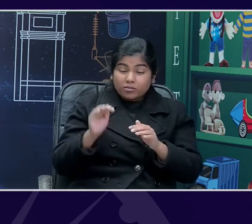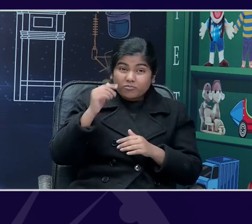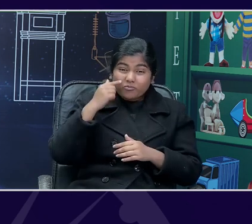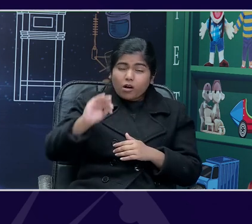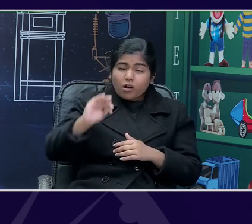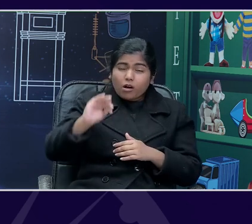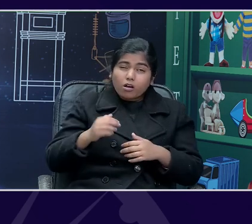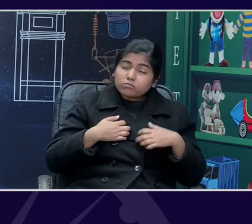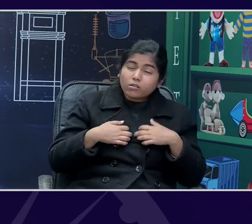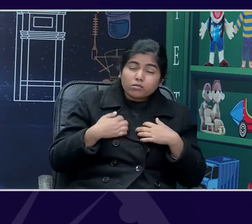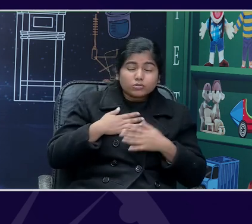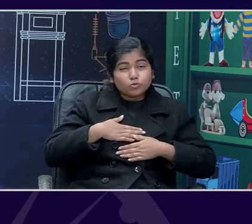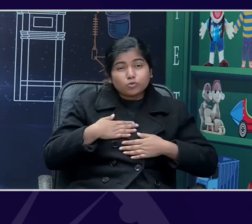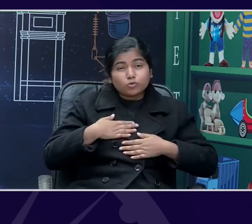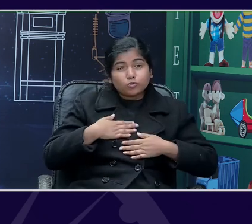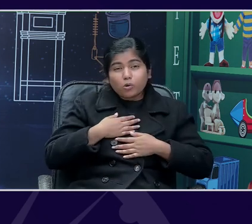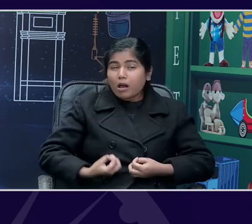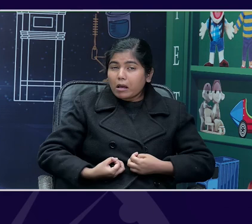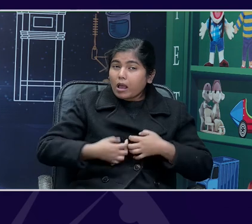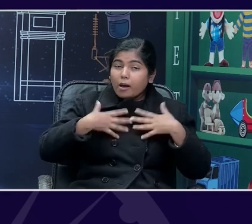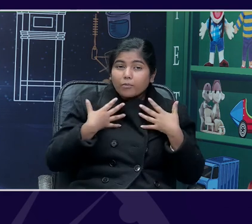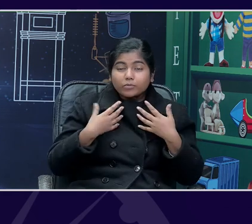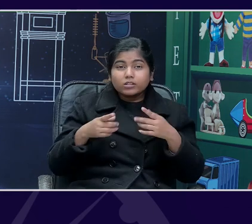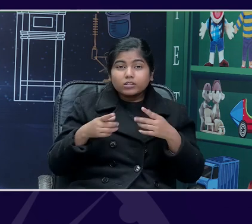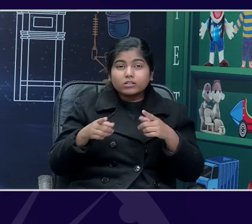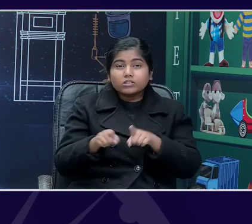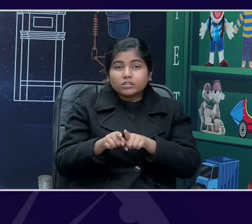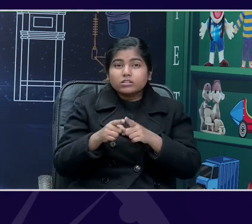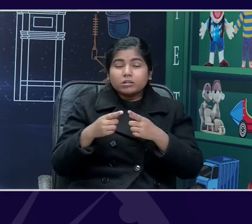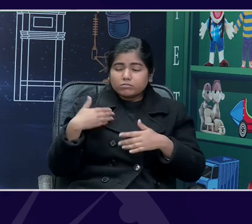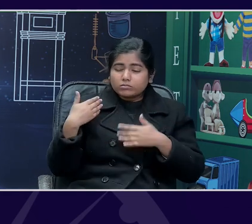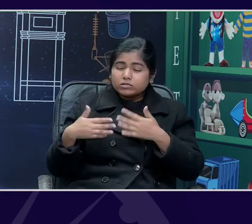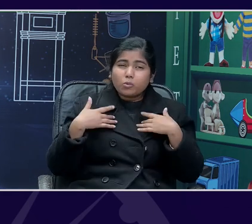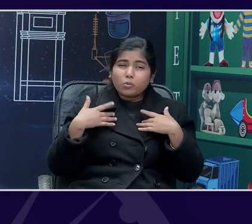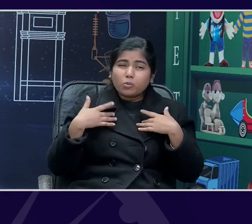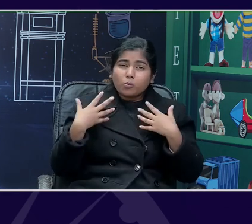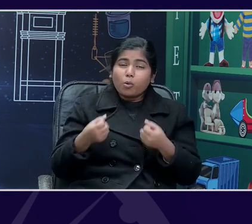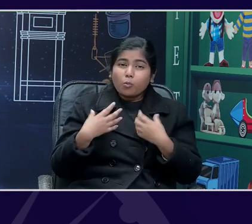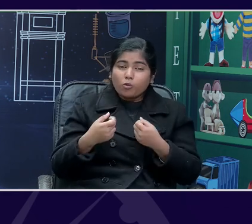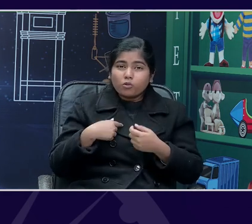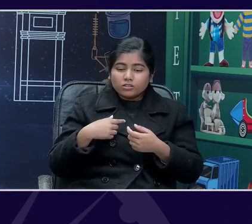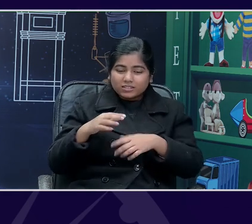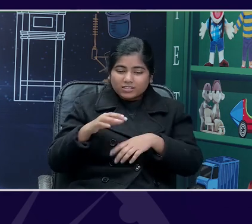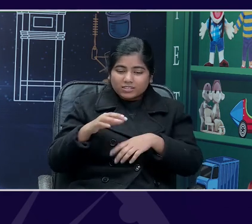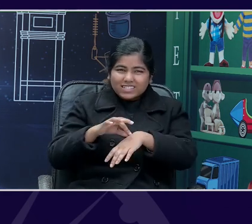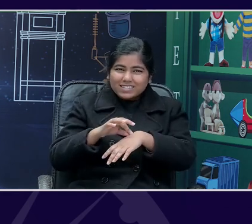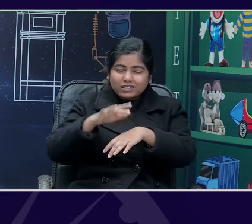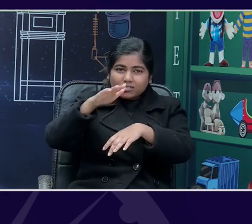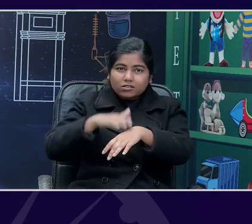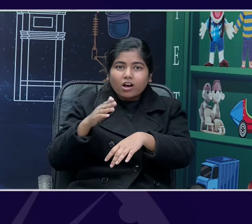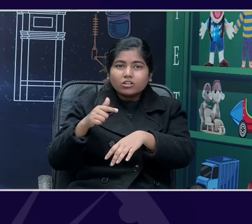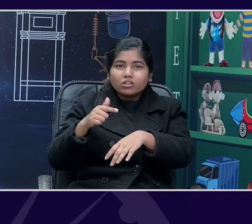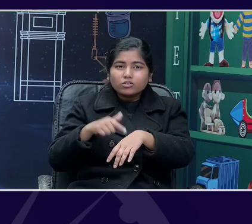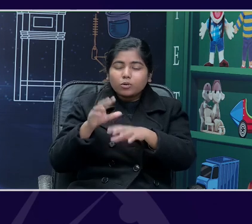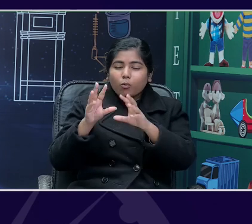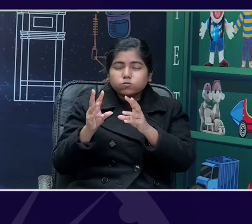finally find this little baby that he had been dreaming of for so many days. He touches its skin and, you know, he says it's so